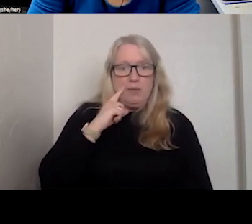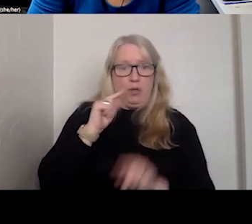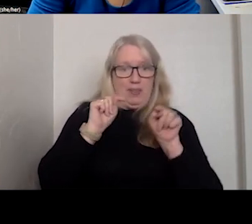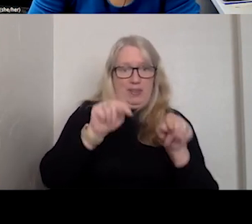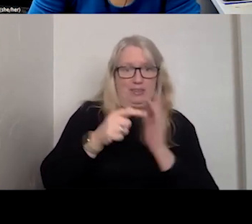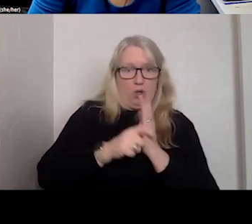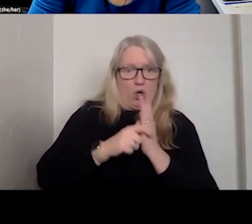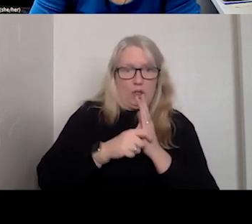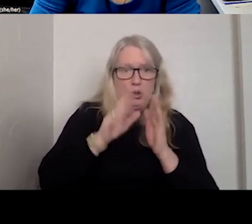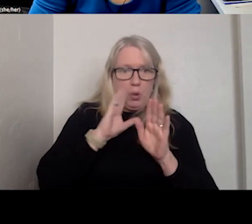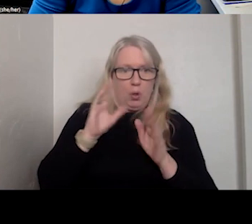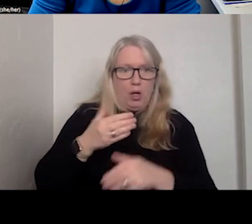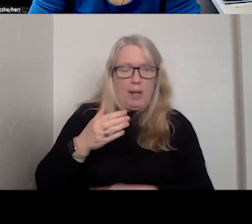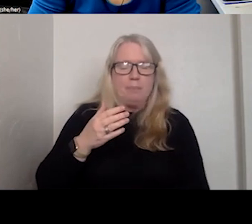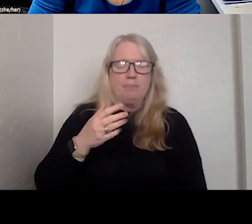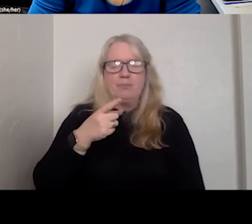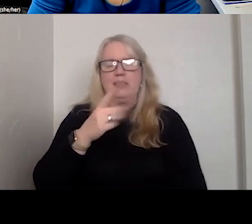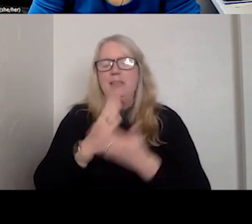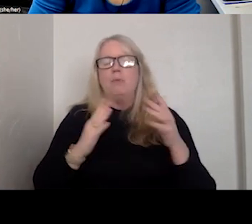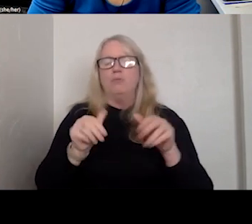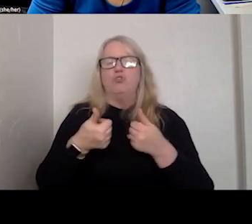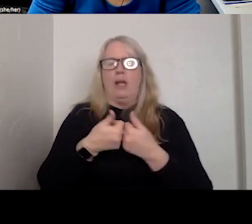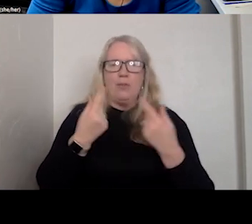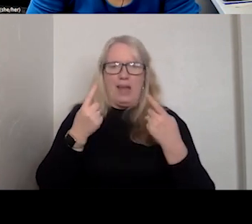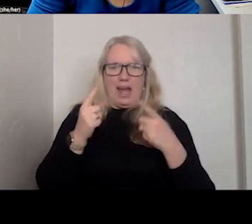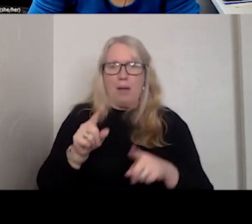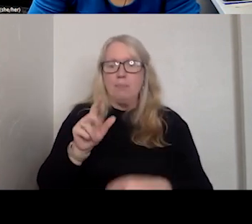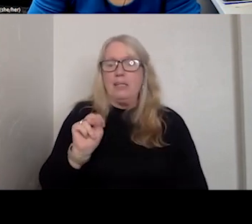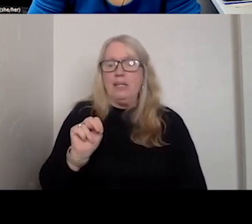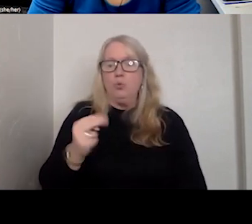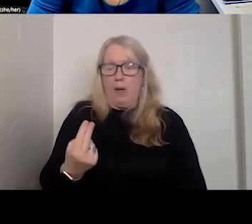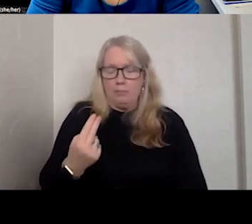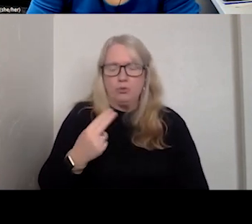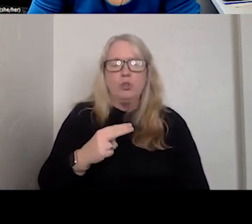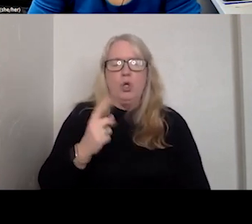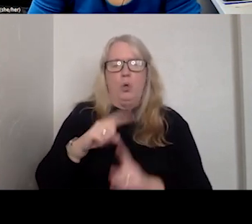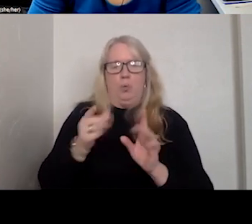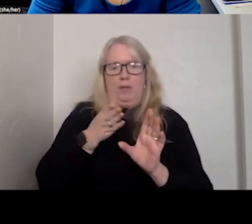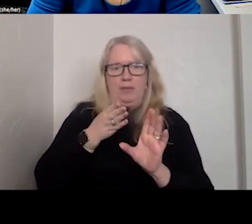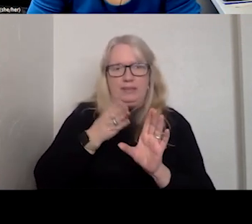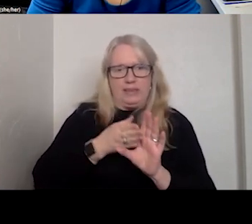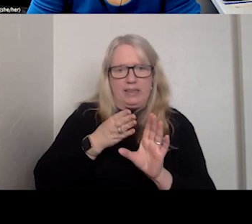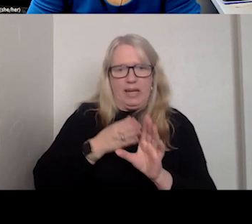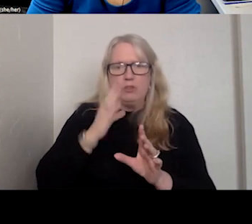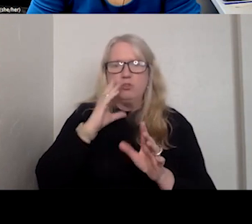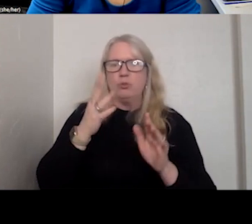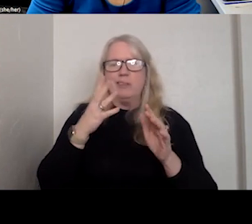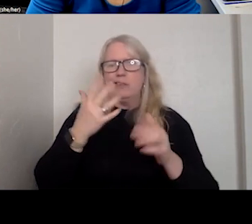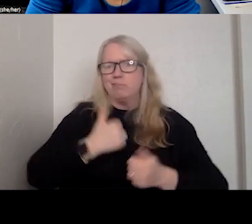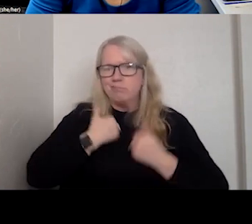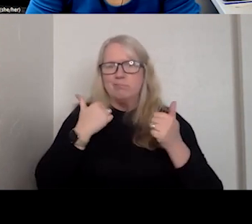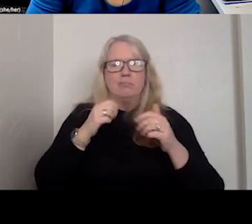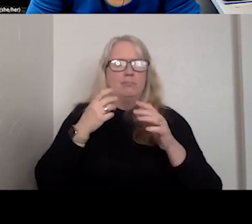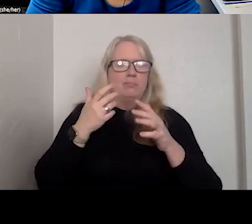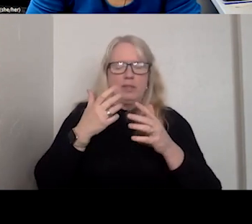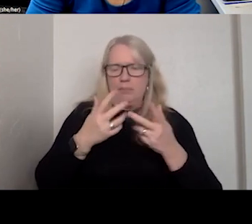focuses on some of the challenges that are happening in New Hampshire around psychiatric boarding. And I guess, you know,